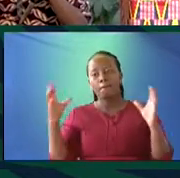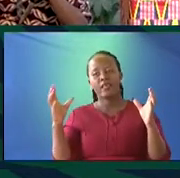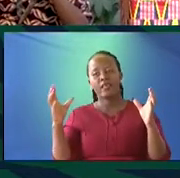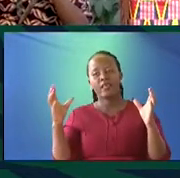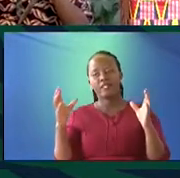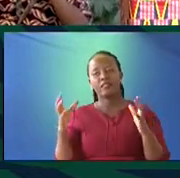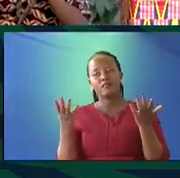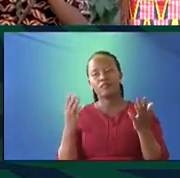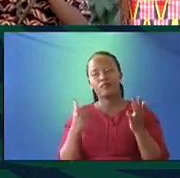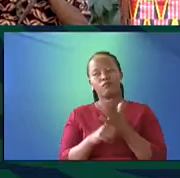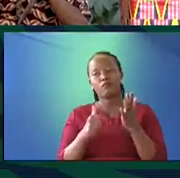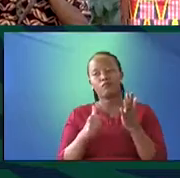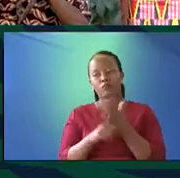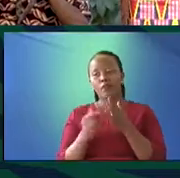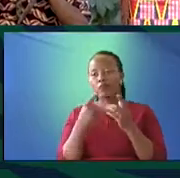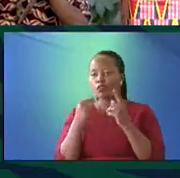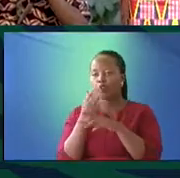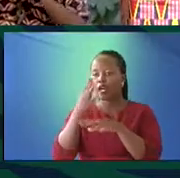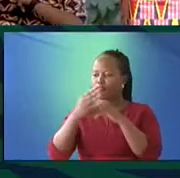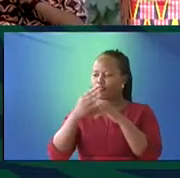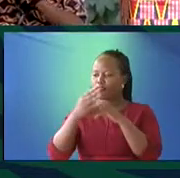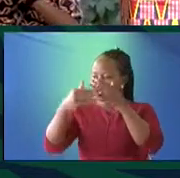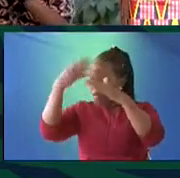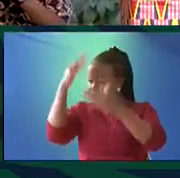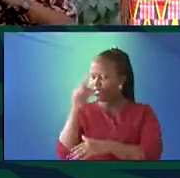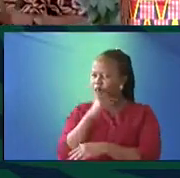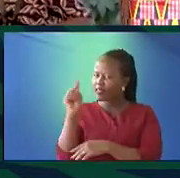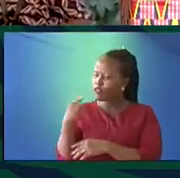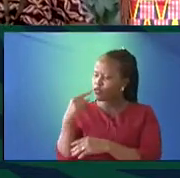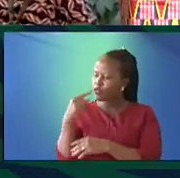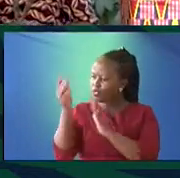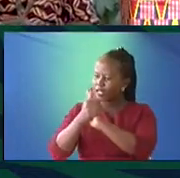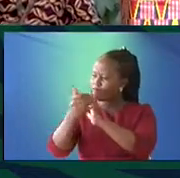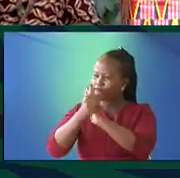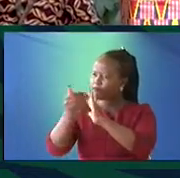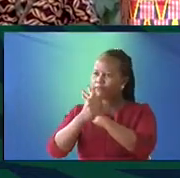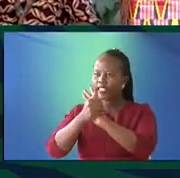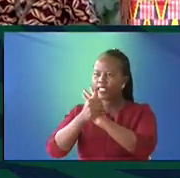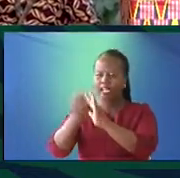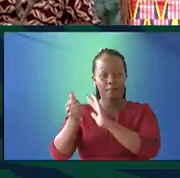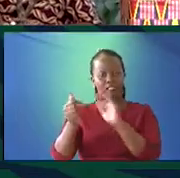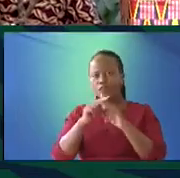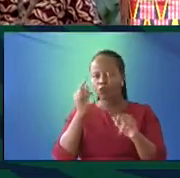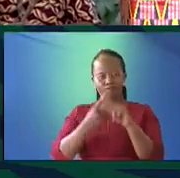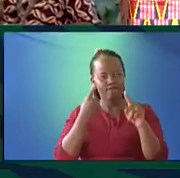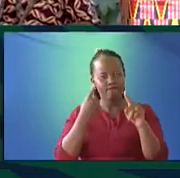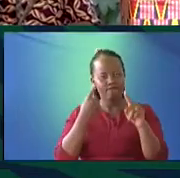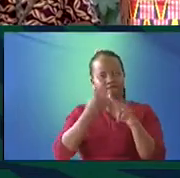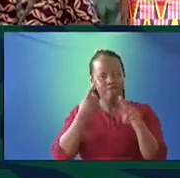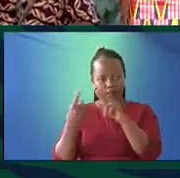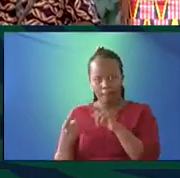talk after Professor Shegegezira, an expert in linguistics, a scholar for that matter, for many years.